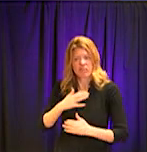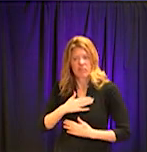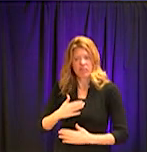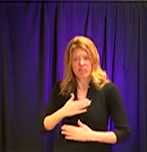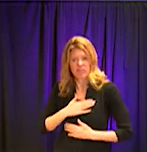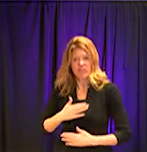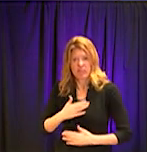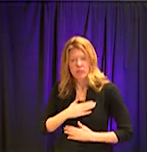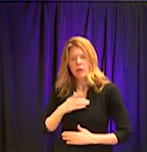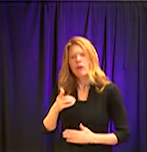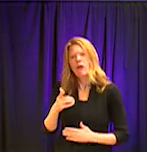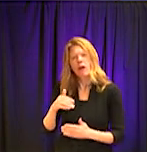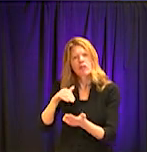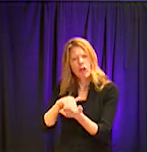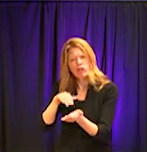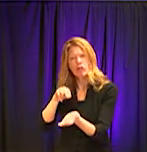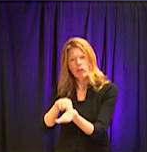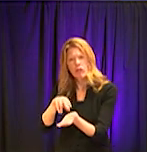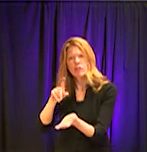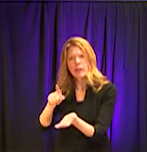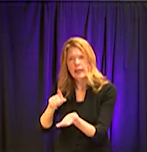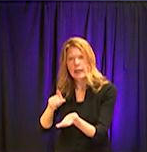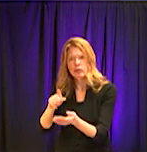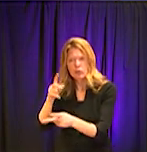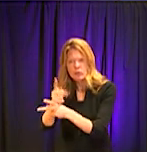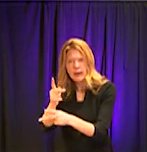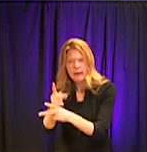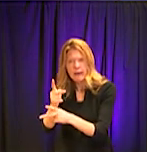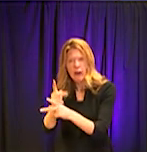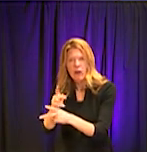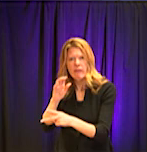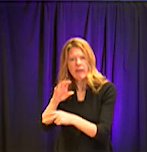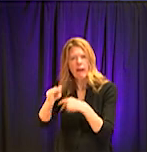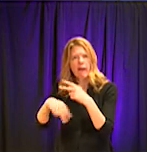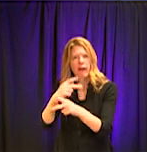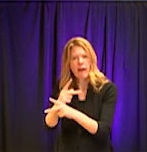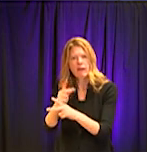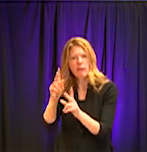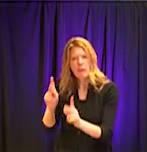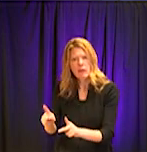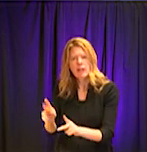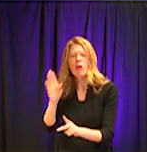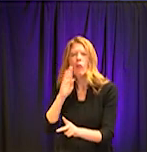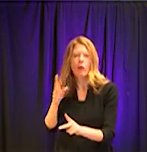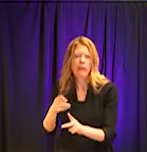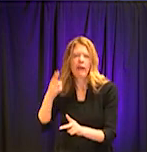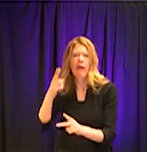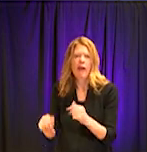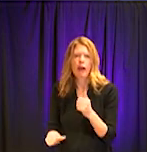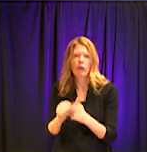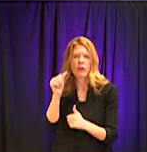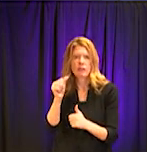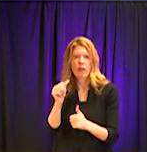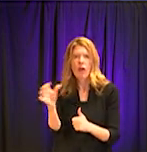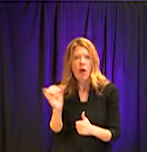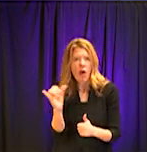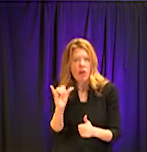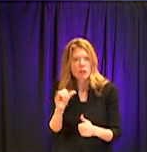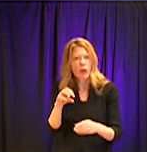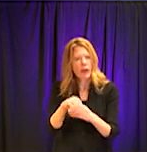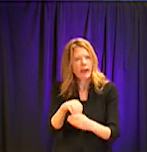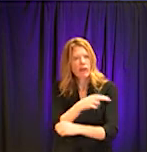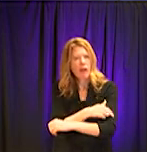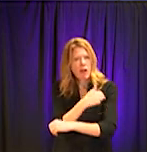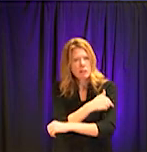at risk, greatest risk for infectious aerosols are the health care personnel that are caring for these patients in the hospital. They're the ones in dire